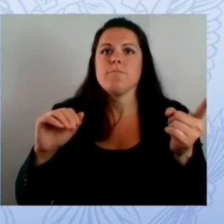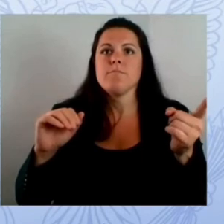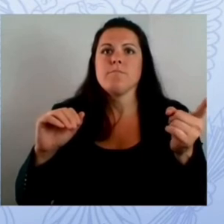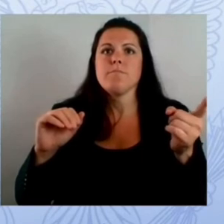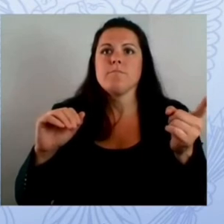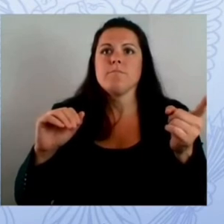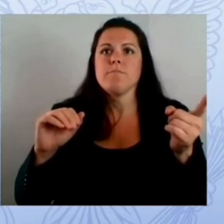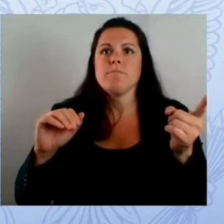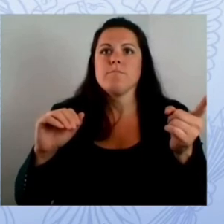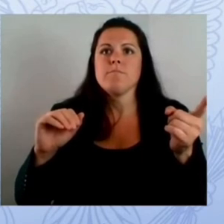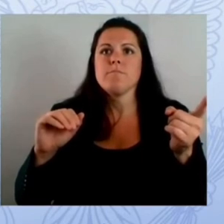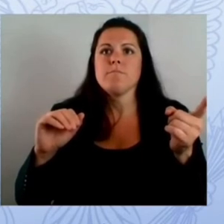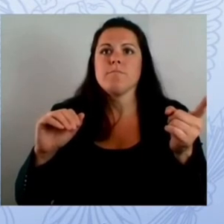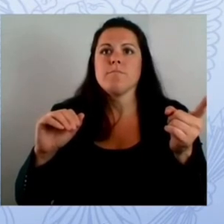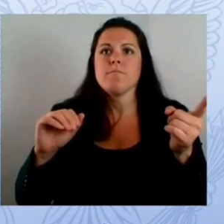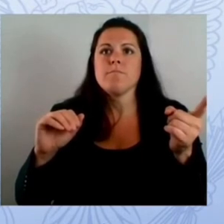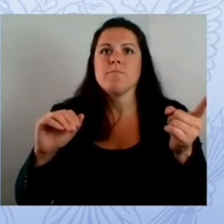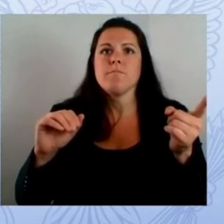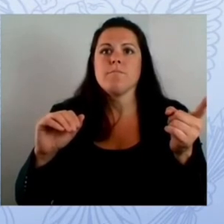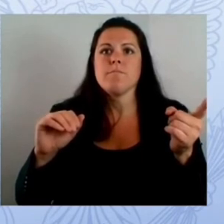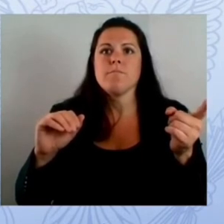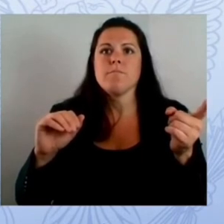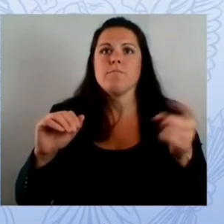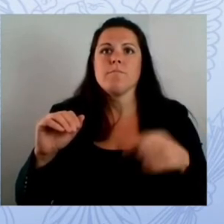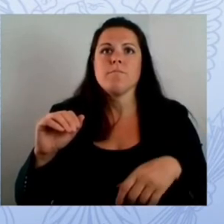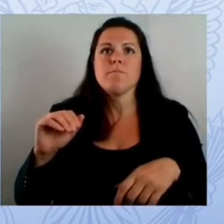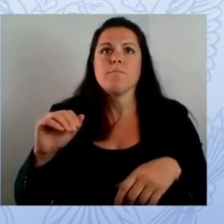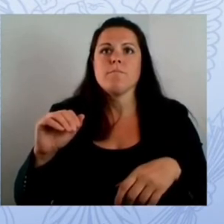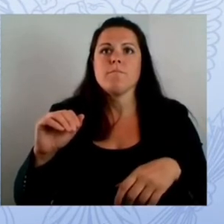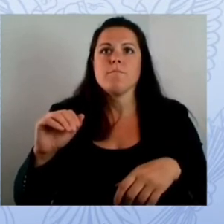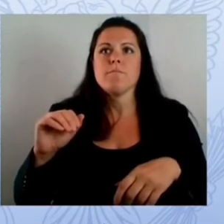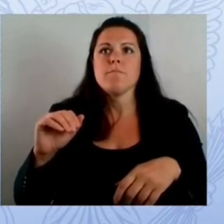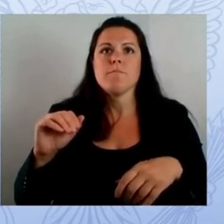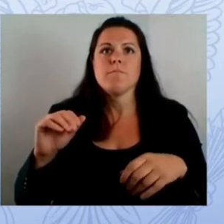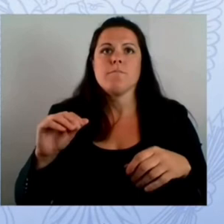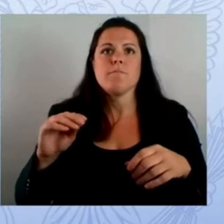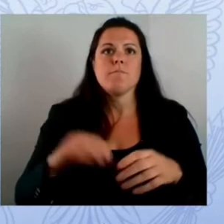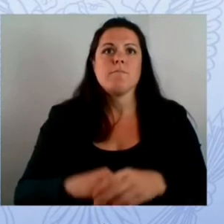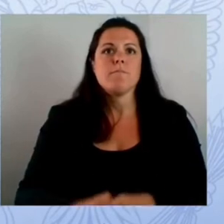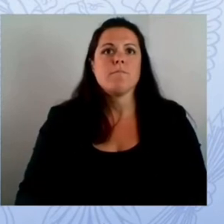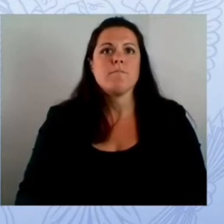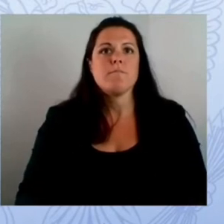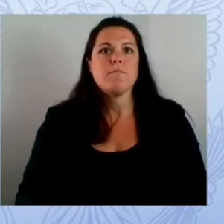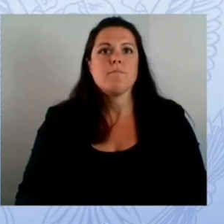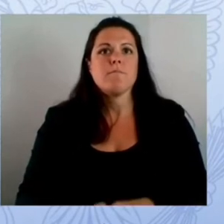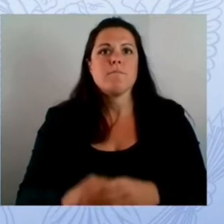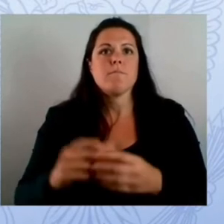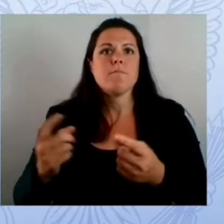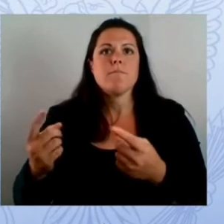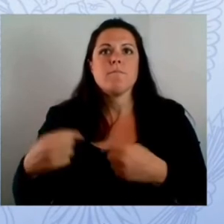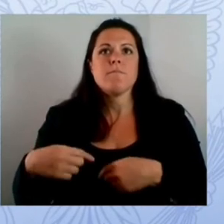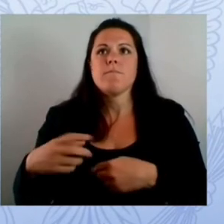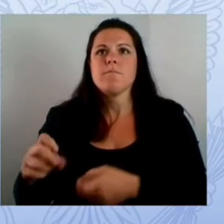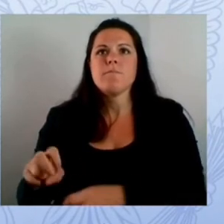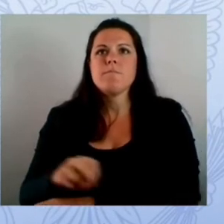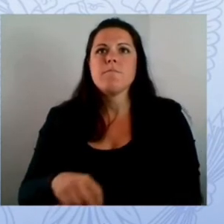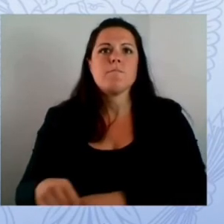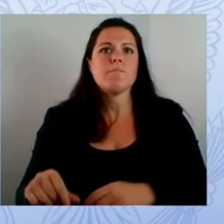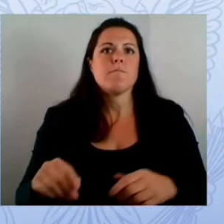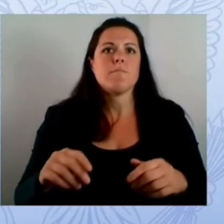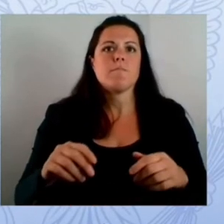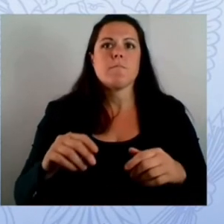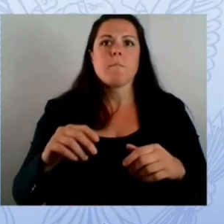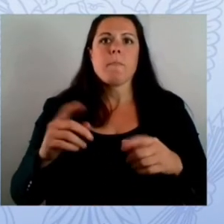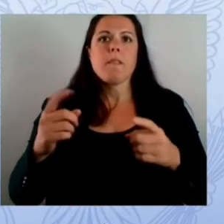visit nasa uh in florida um so you might be wondering why the fcc is here at this white house discussion on school safety and cyber